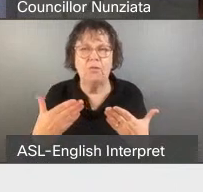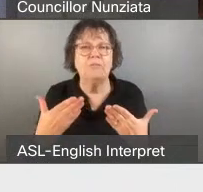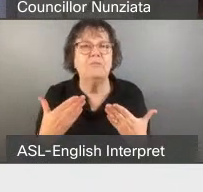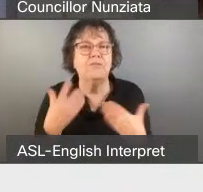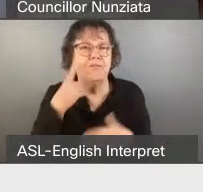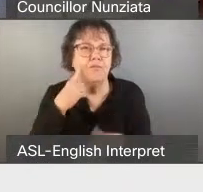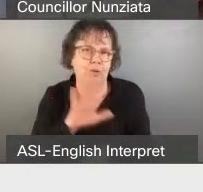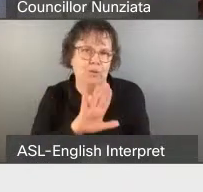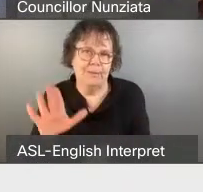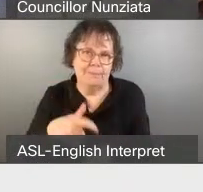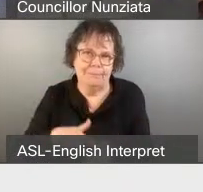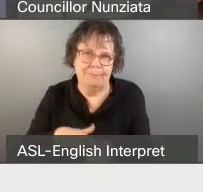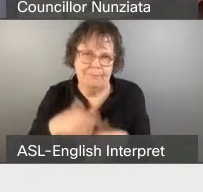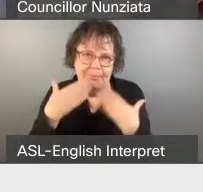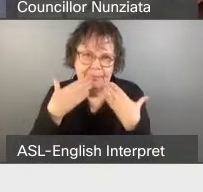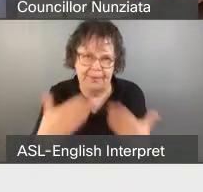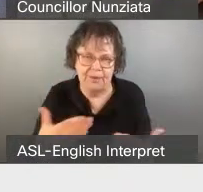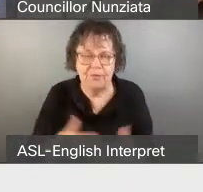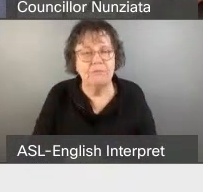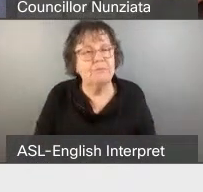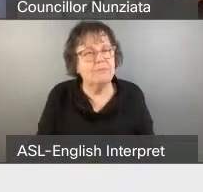time. Thank you.